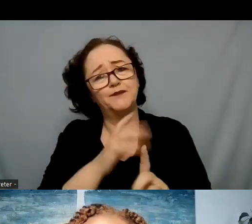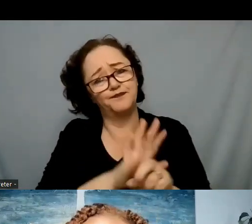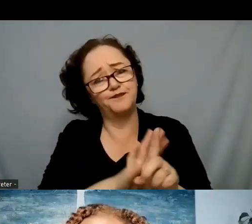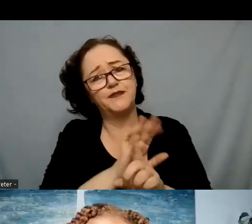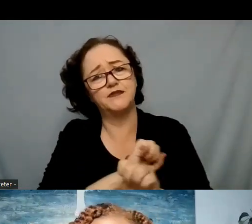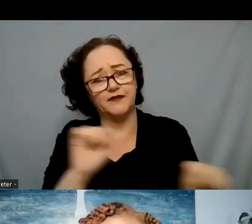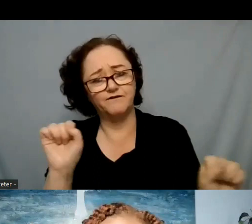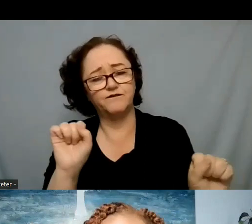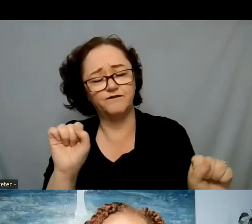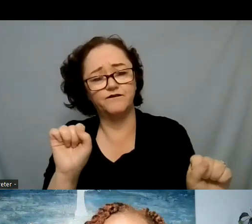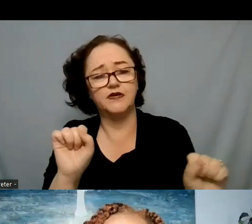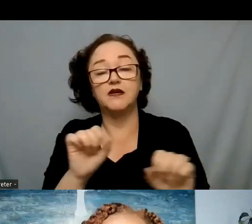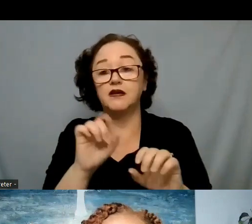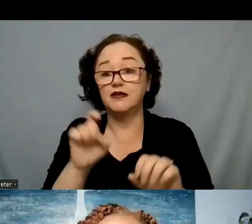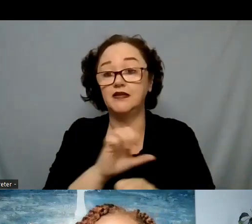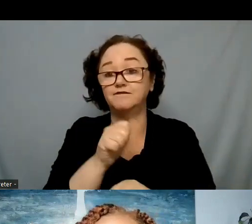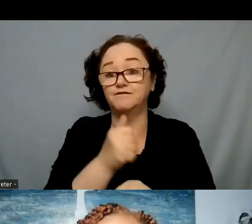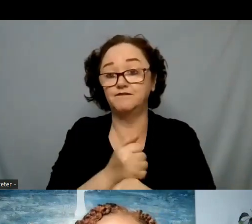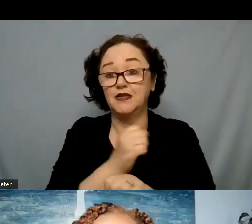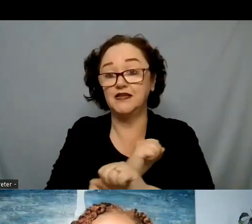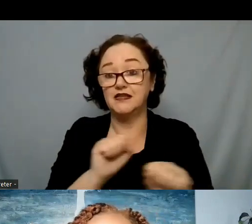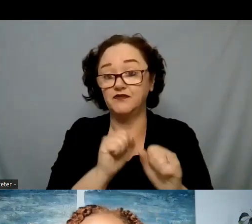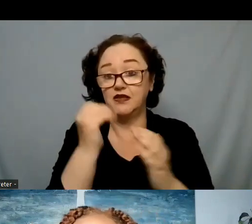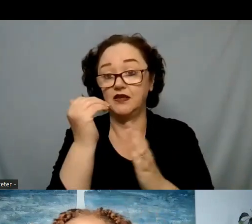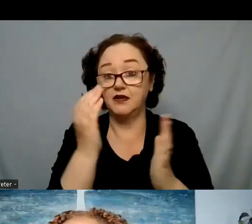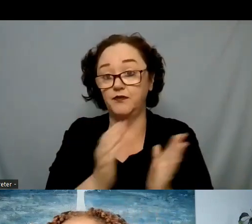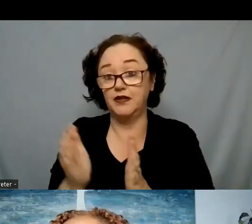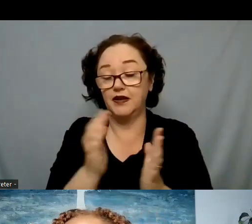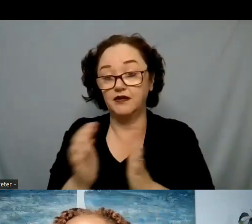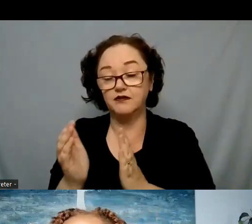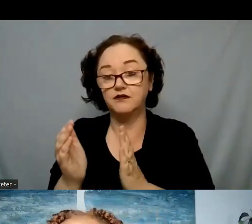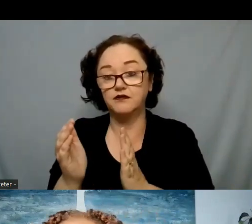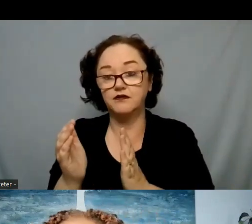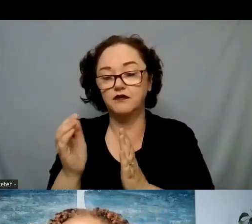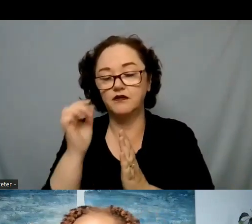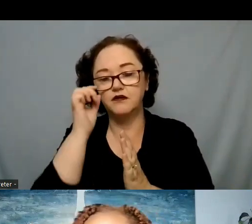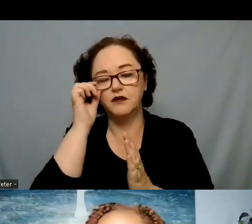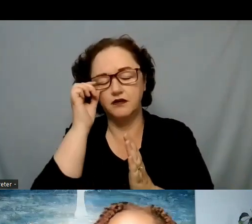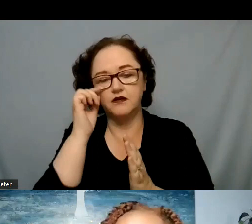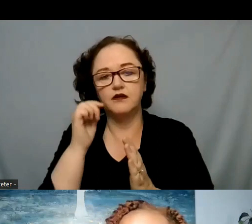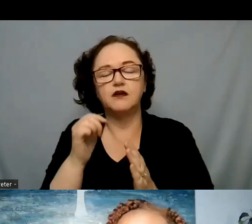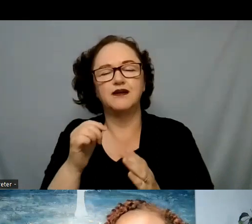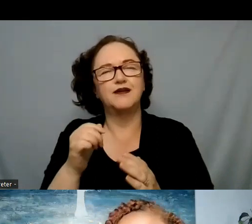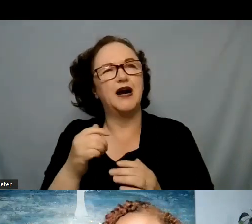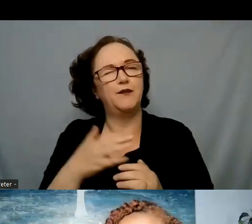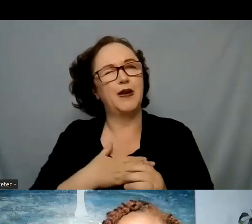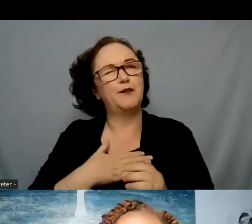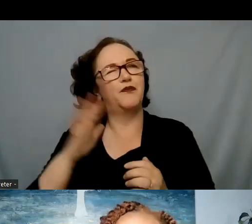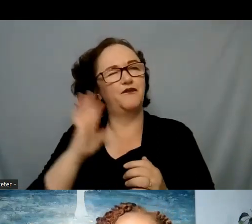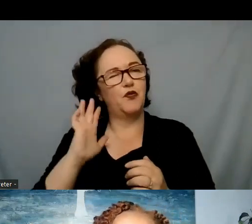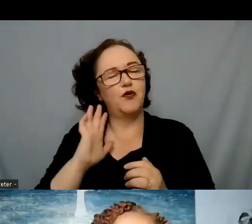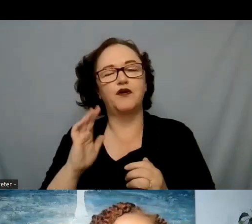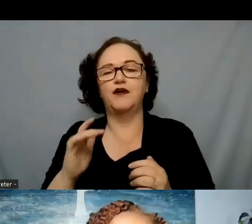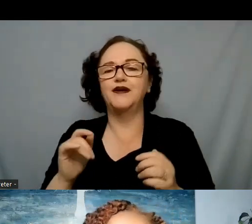that safety plan in place I'm glad the industry moved away from no harm contracts to more safety plans